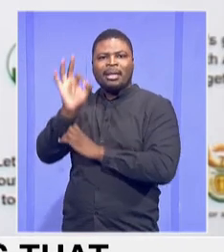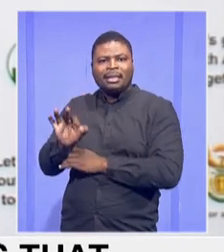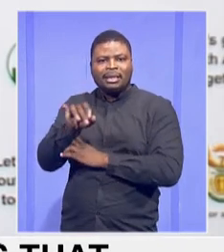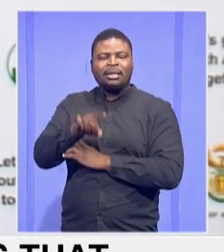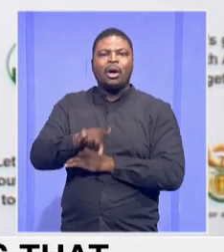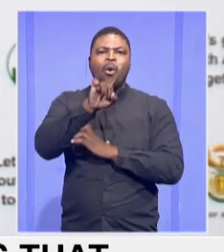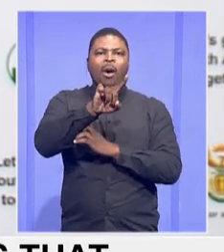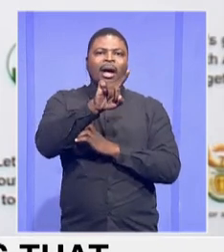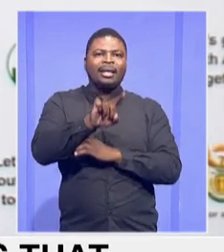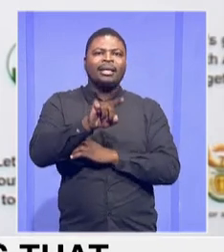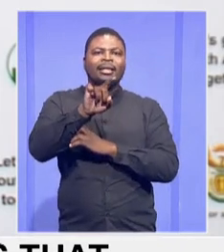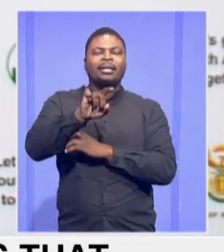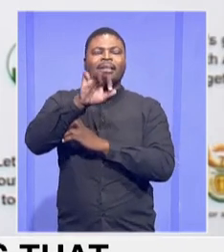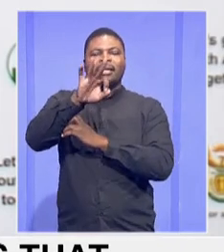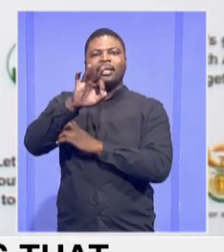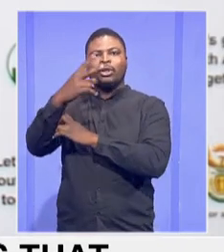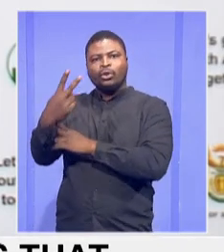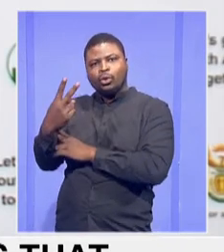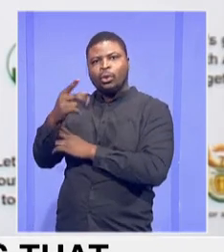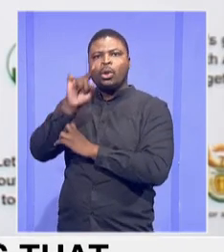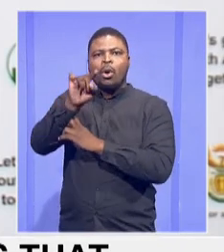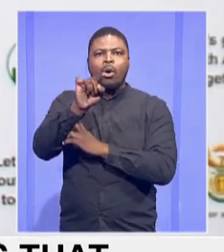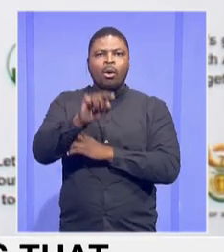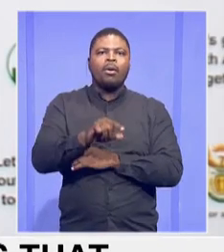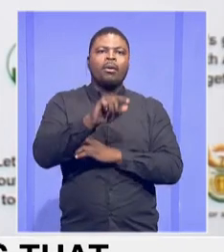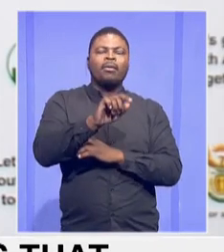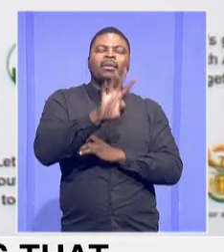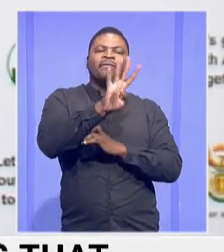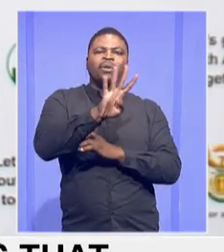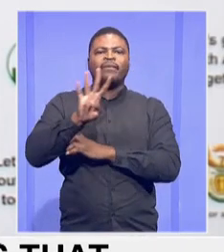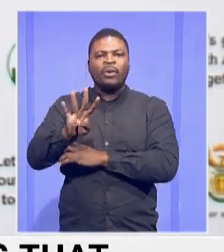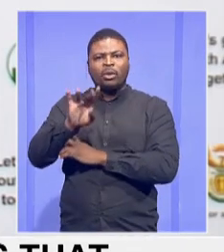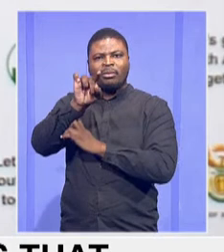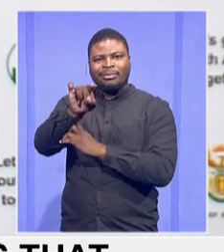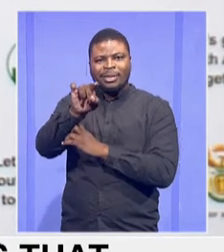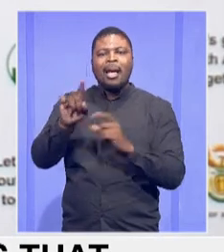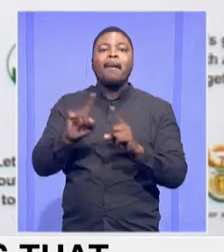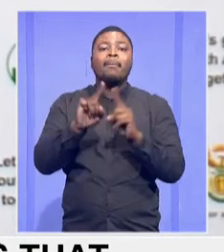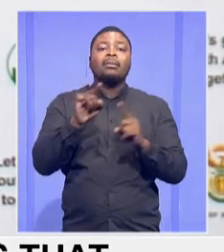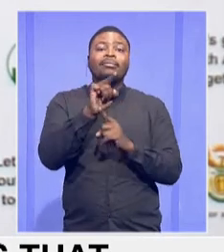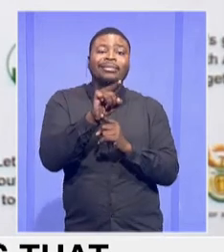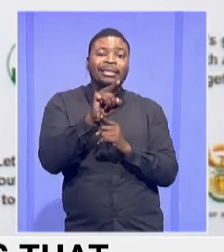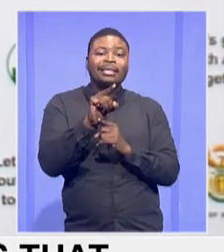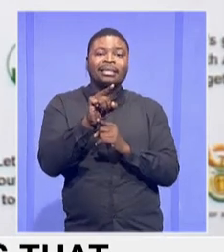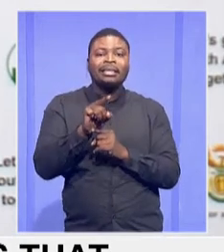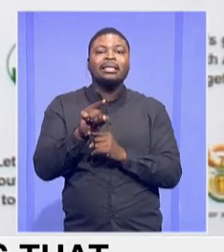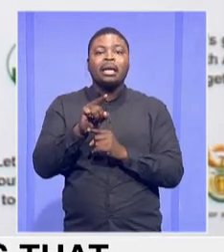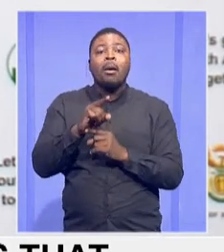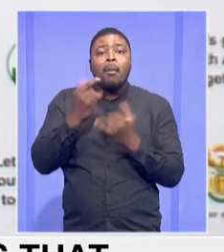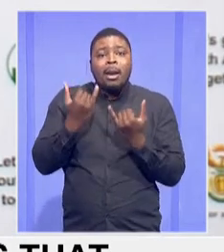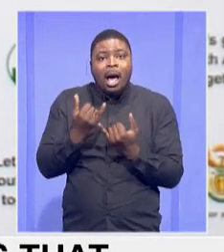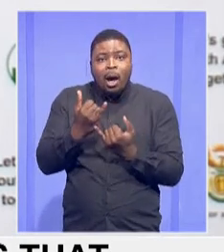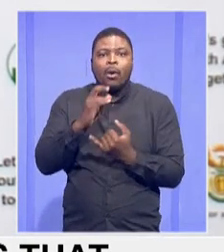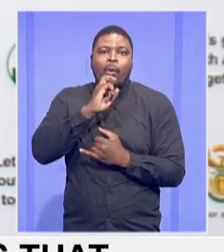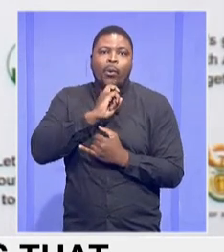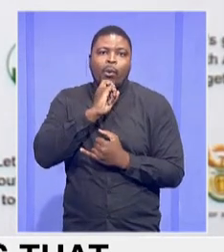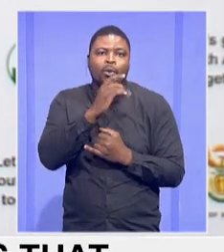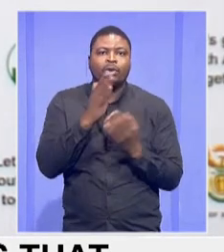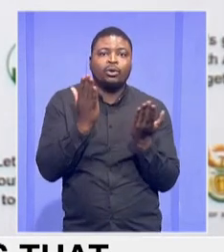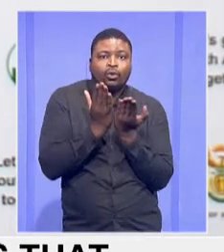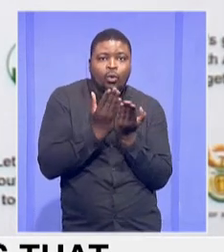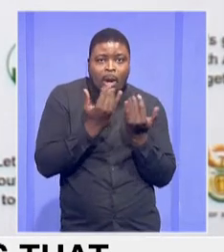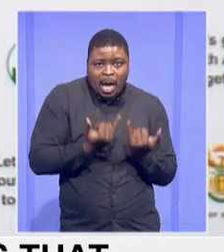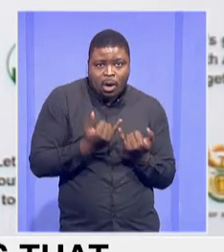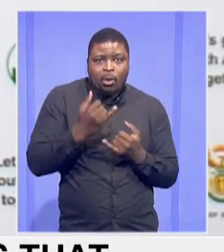and 76 to 99, 44. And those that are being used by schools is 2